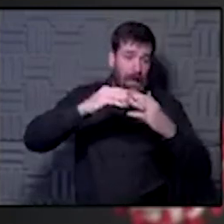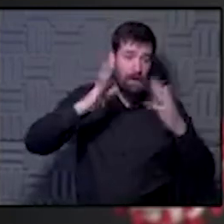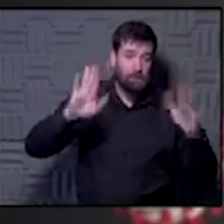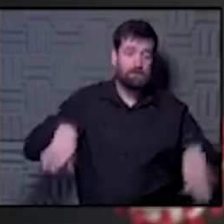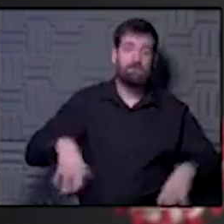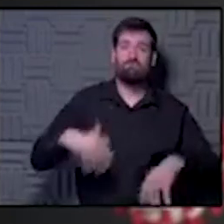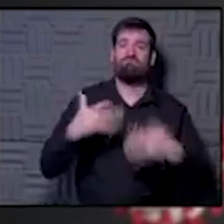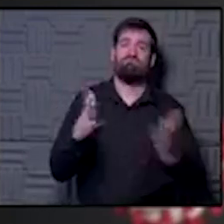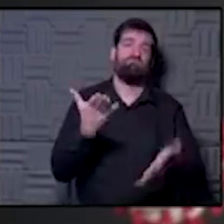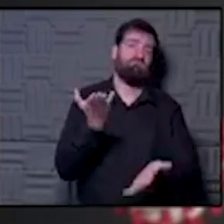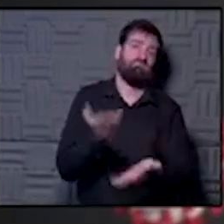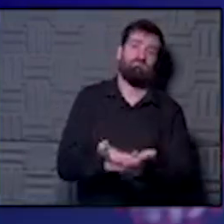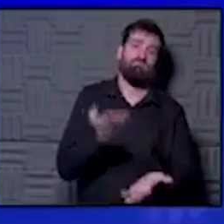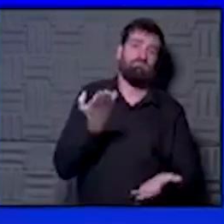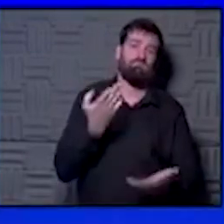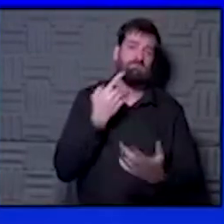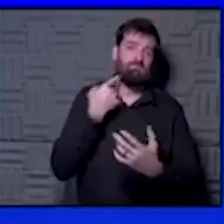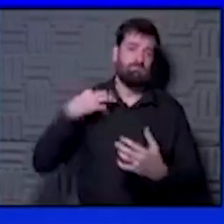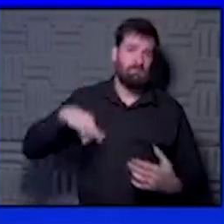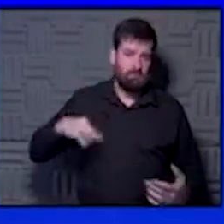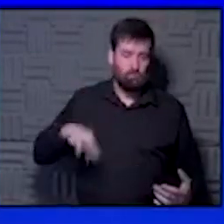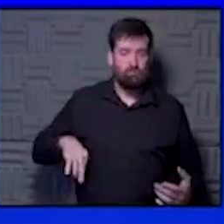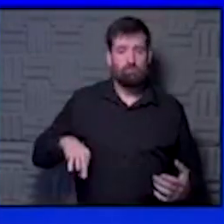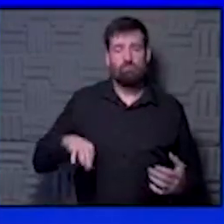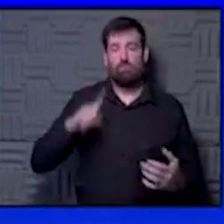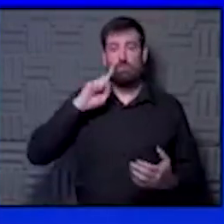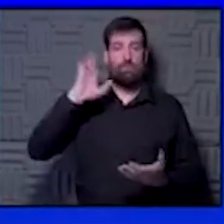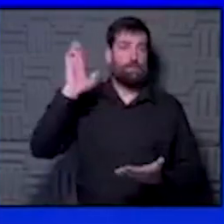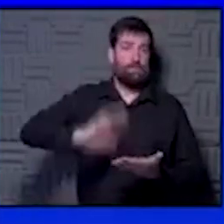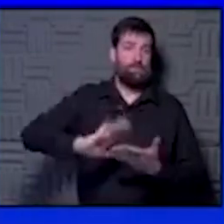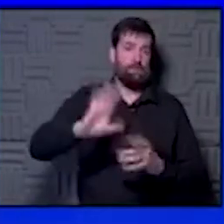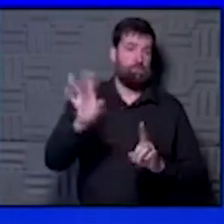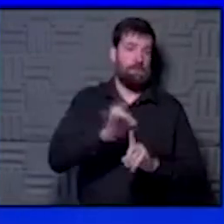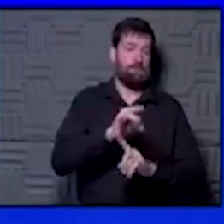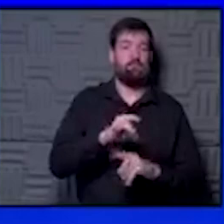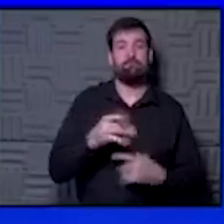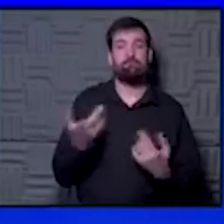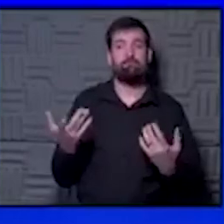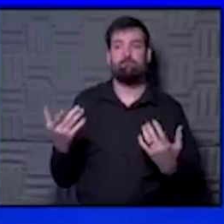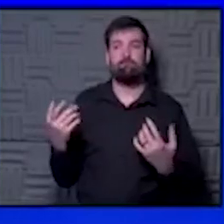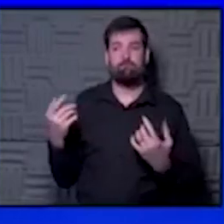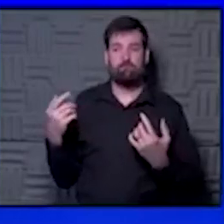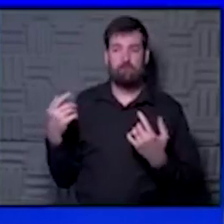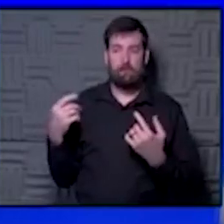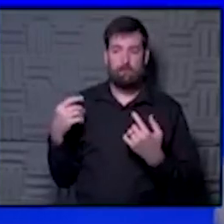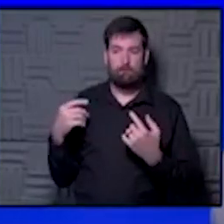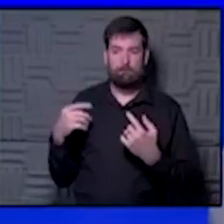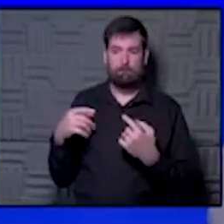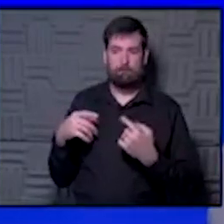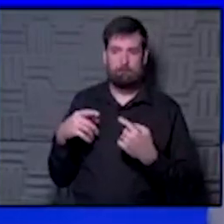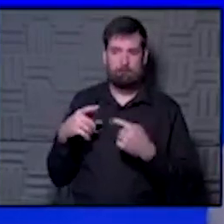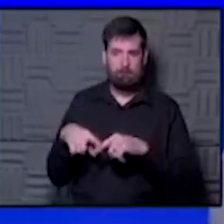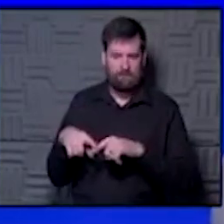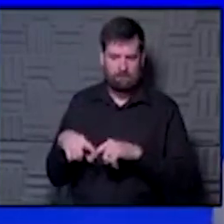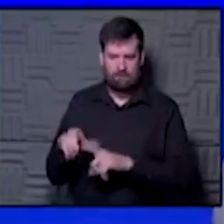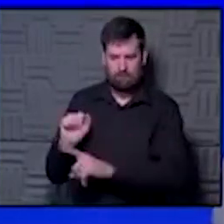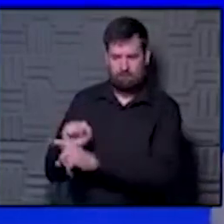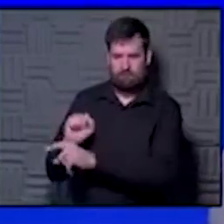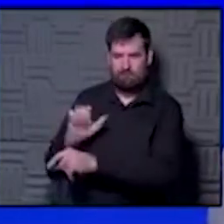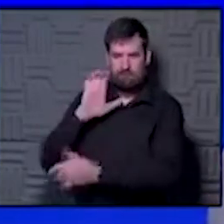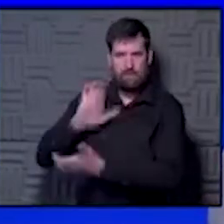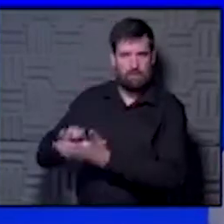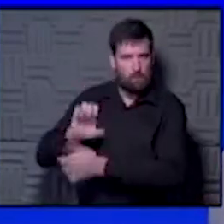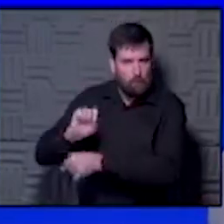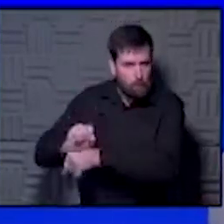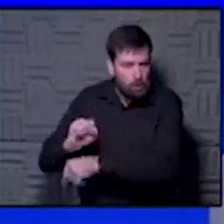shown to be beneficial as far as reducing spread. I guess it depends where the work was,